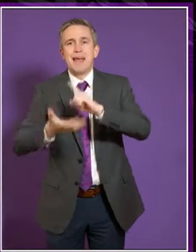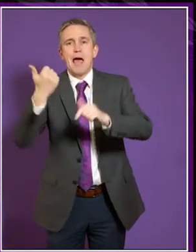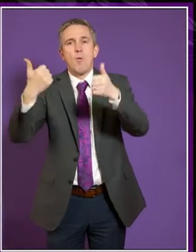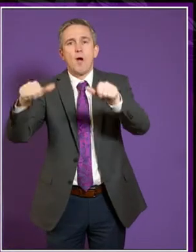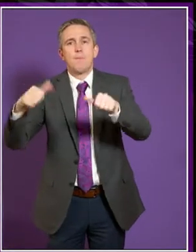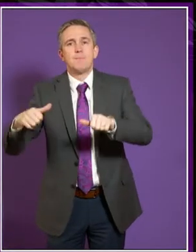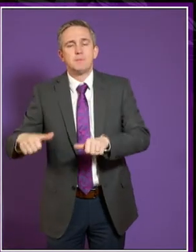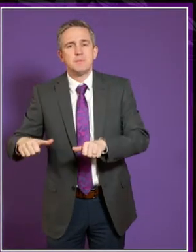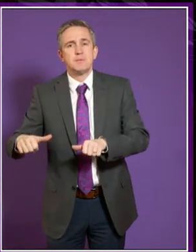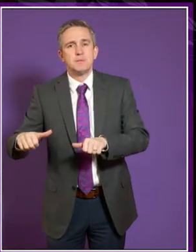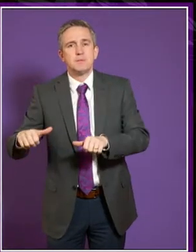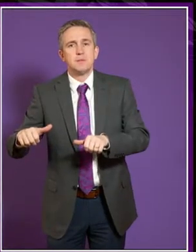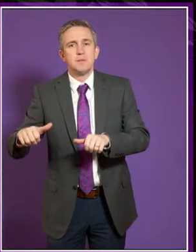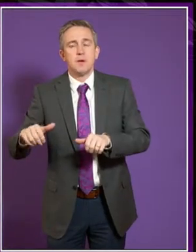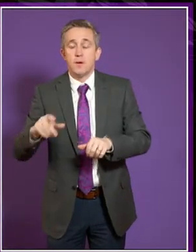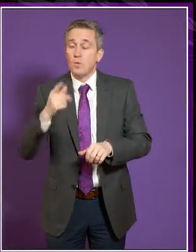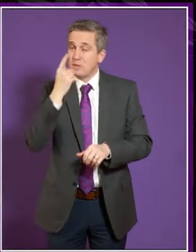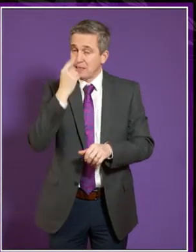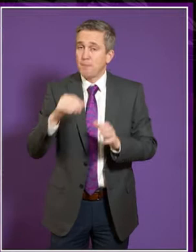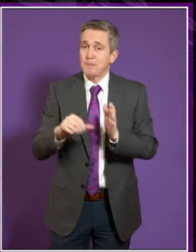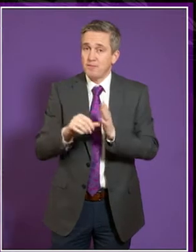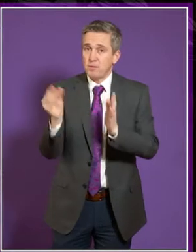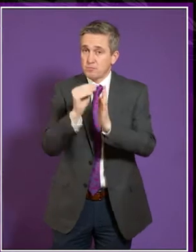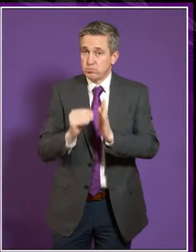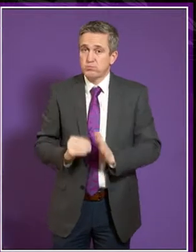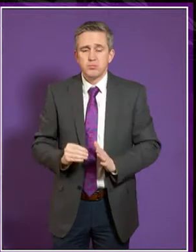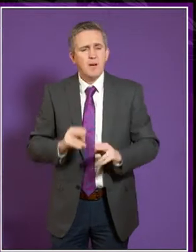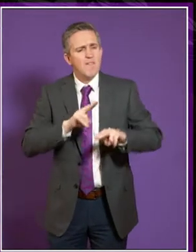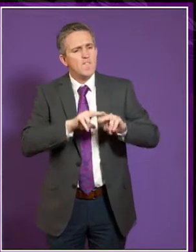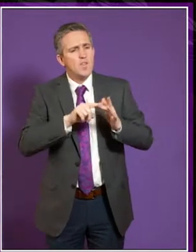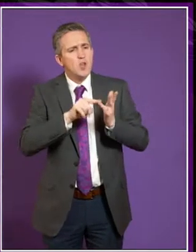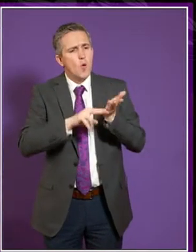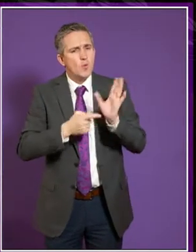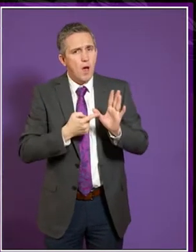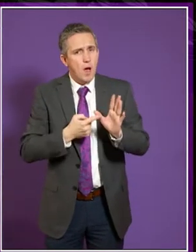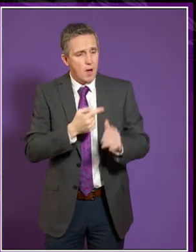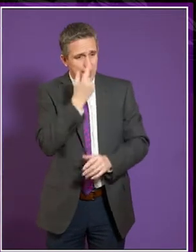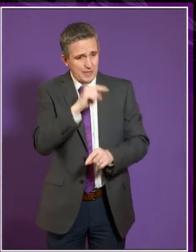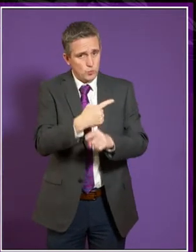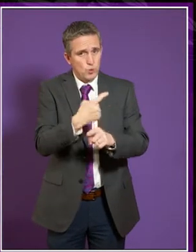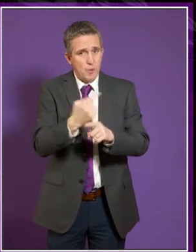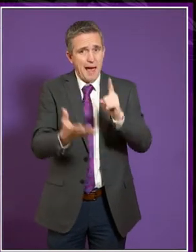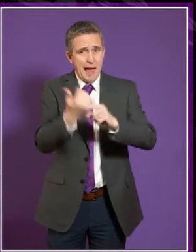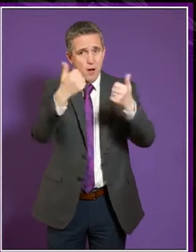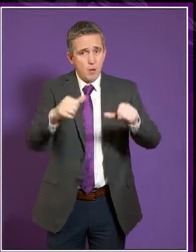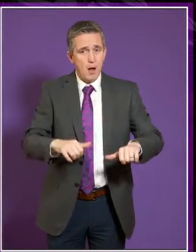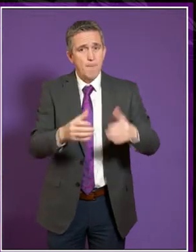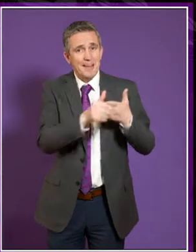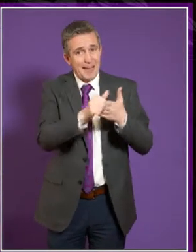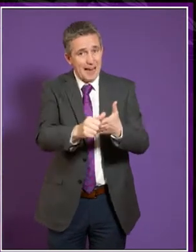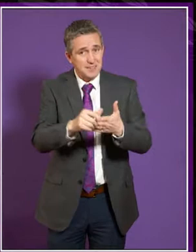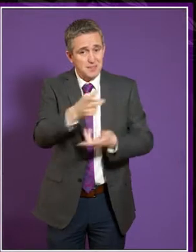say, you know, can be particularly challenging. Fiona, do you want to talk about the outcome agreement guidance and how it covers that? Yeah,